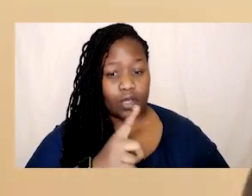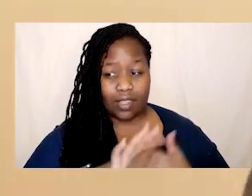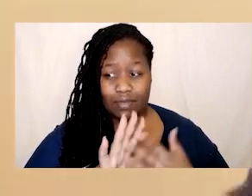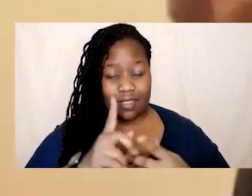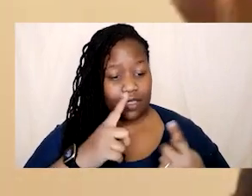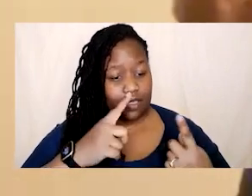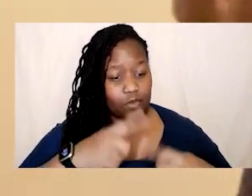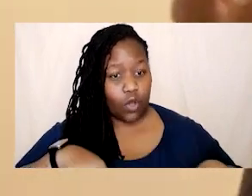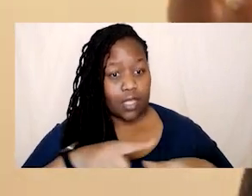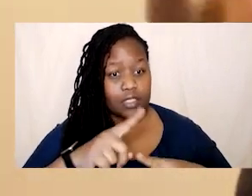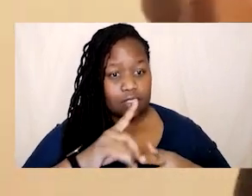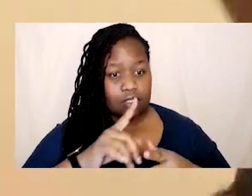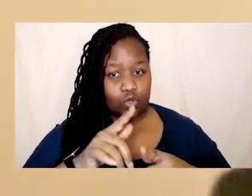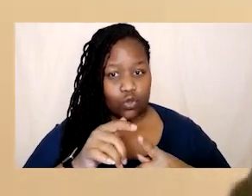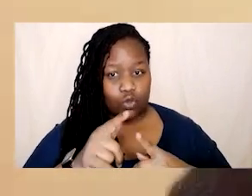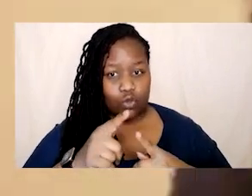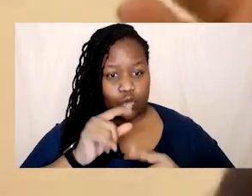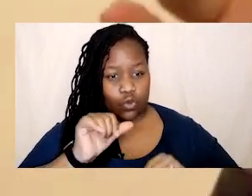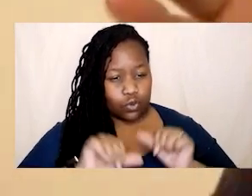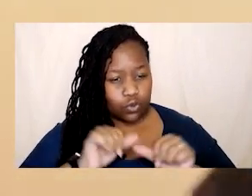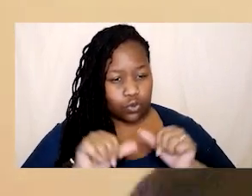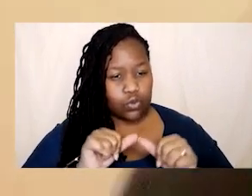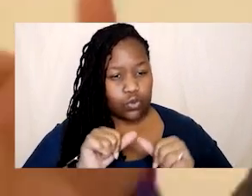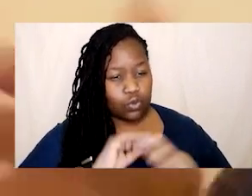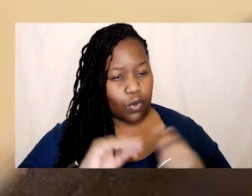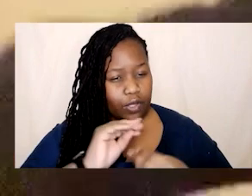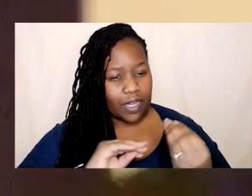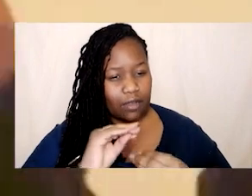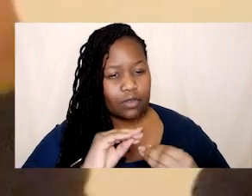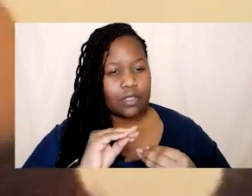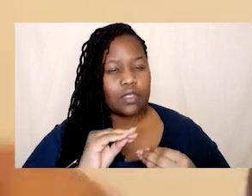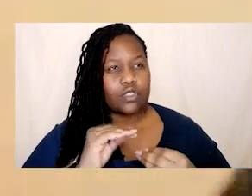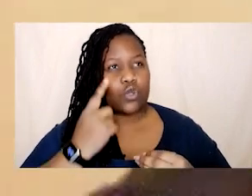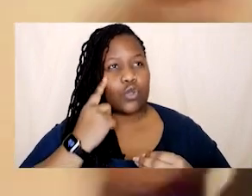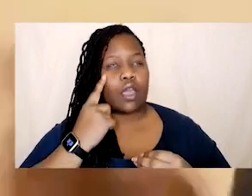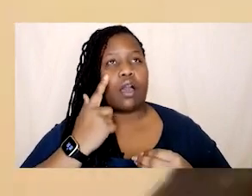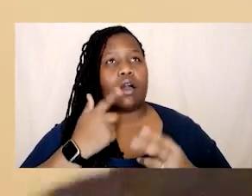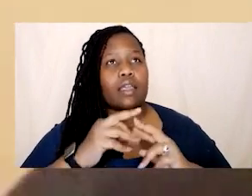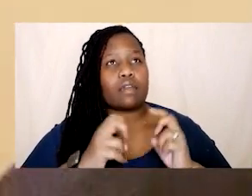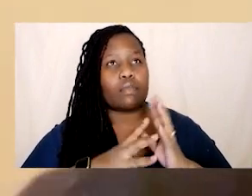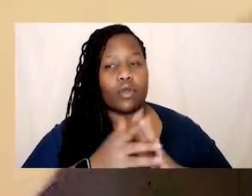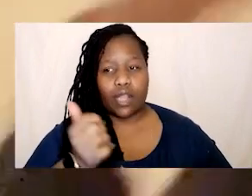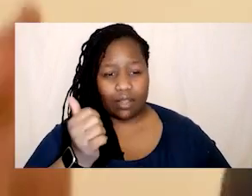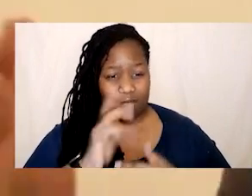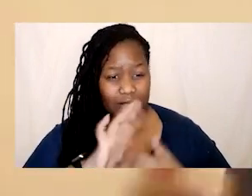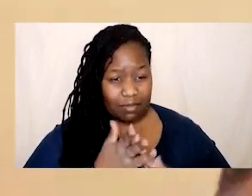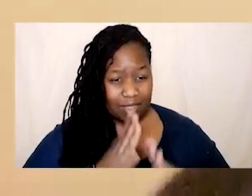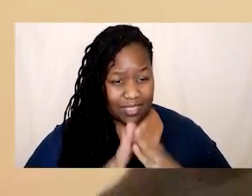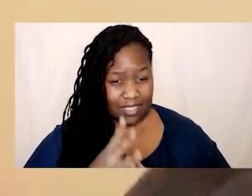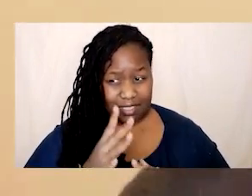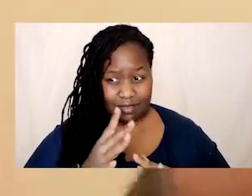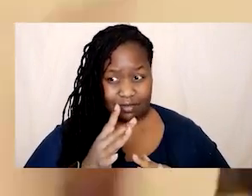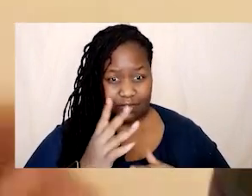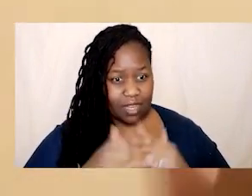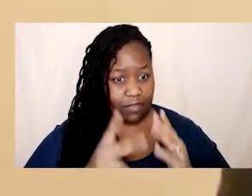because i i don't want people to think that like oh once you've had burnout once and you've recovered that's it your burnout your burnout like resilient like